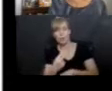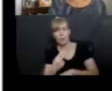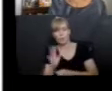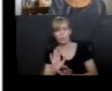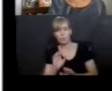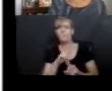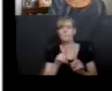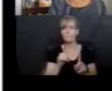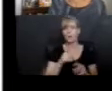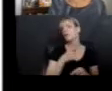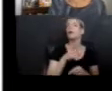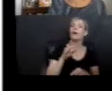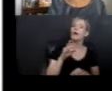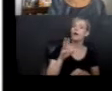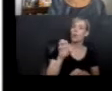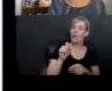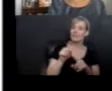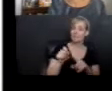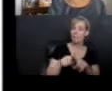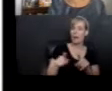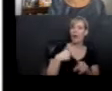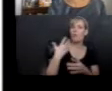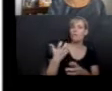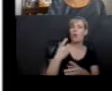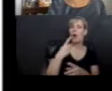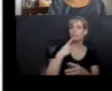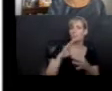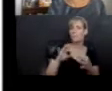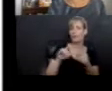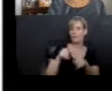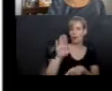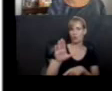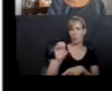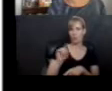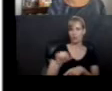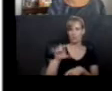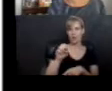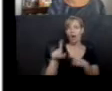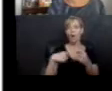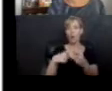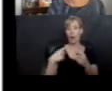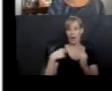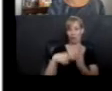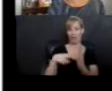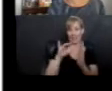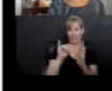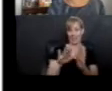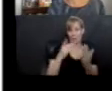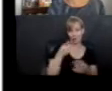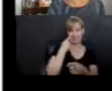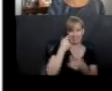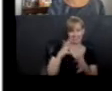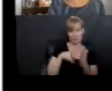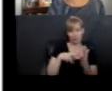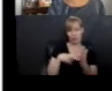can I say this about your style? Is that when I was reading this book that you just read to us, I